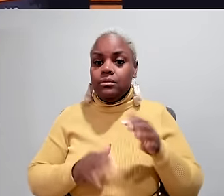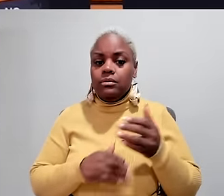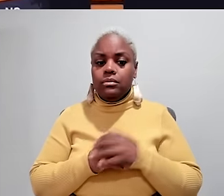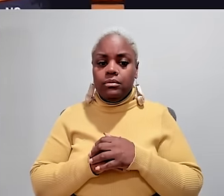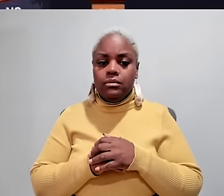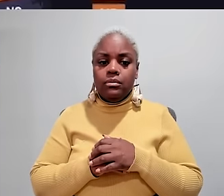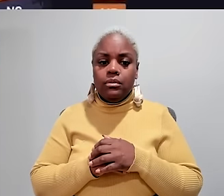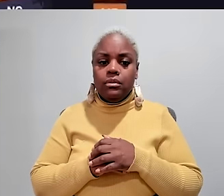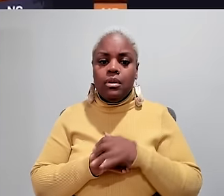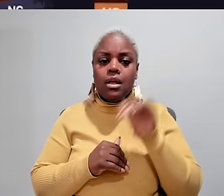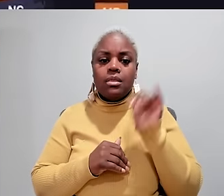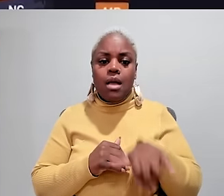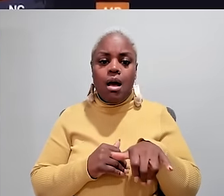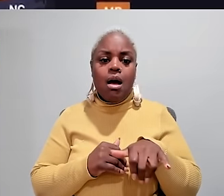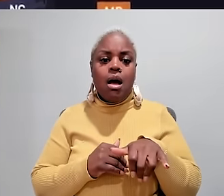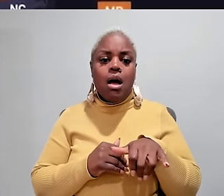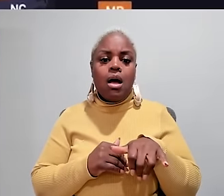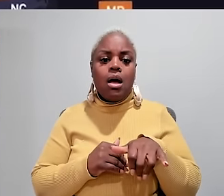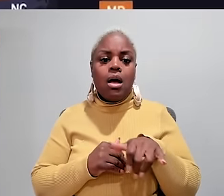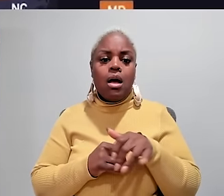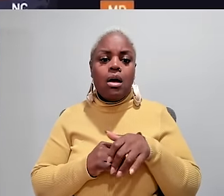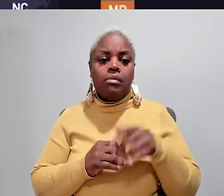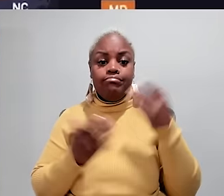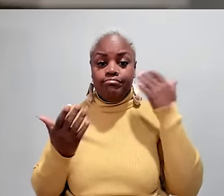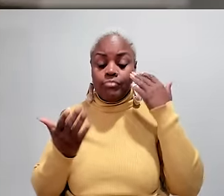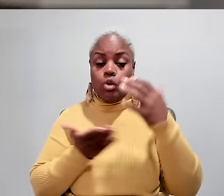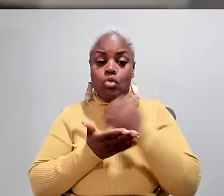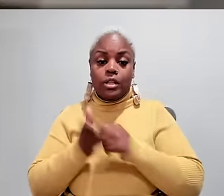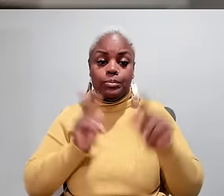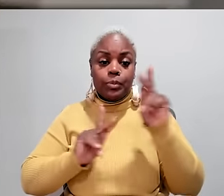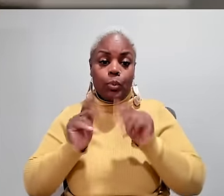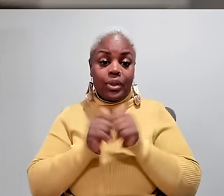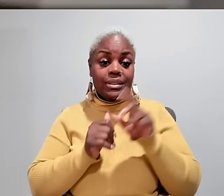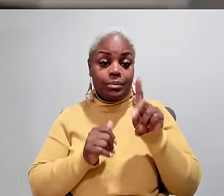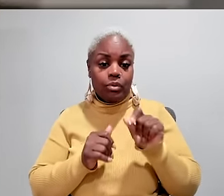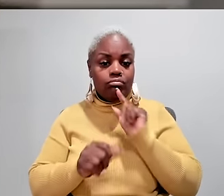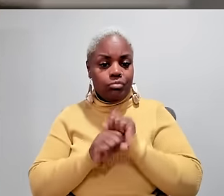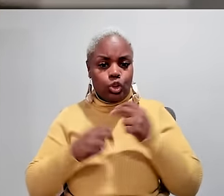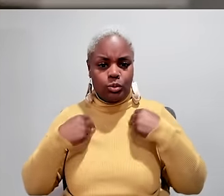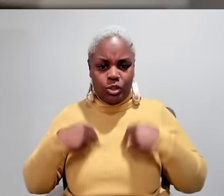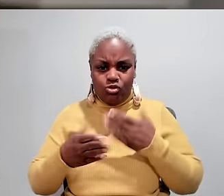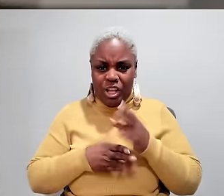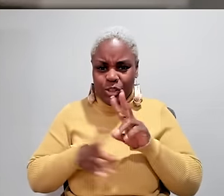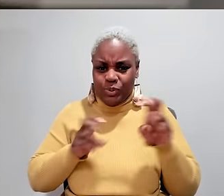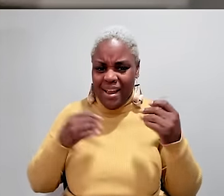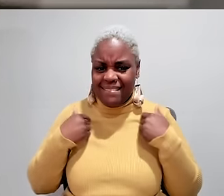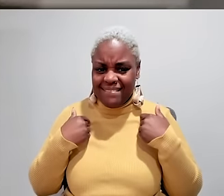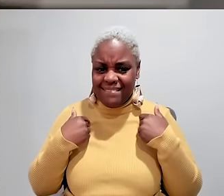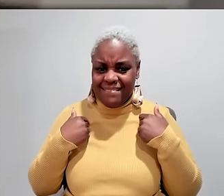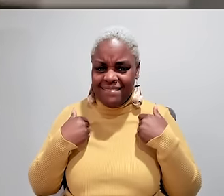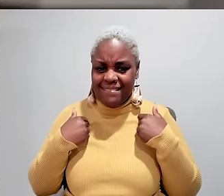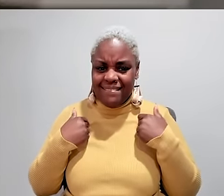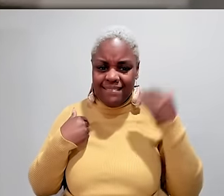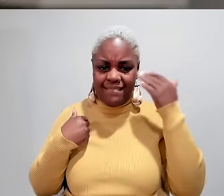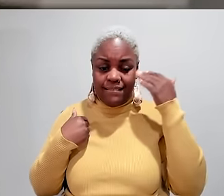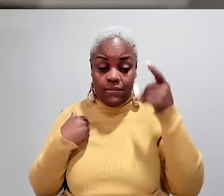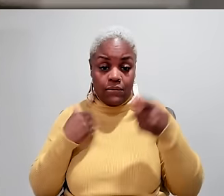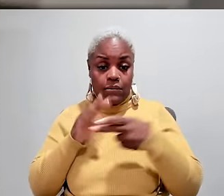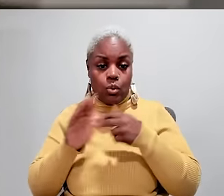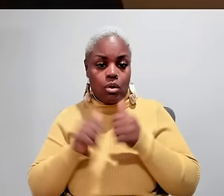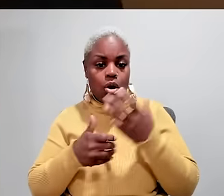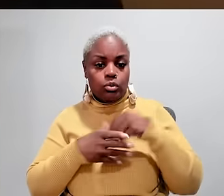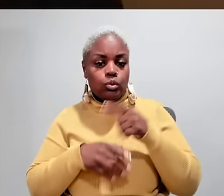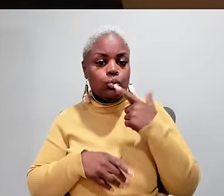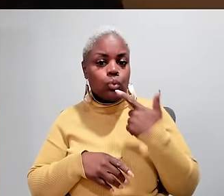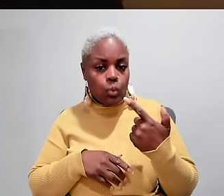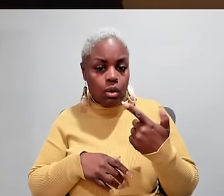taken action to phase out 14C. JARED JR.: The issue around increasing wages for people with disabilities is really just a human rights